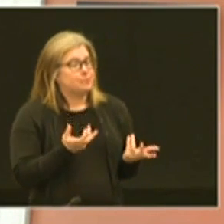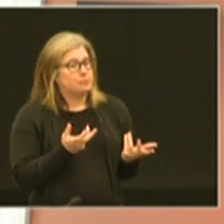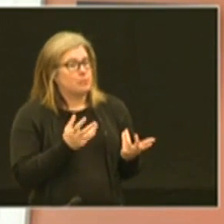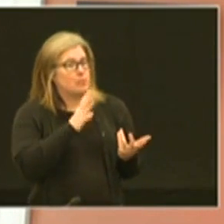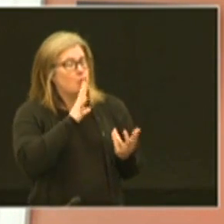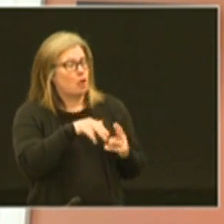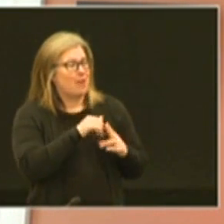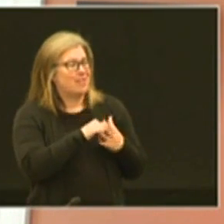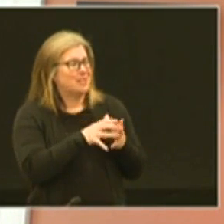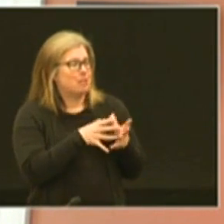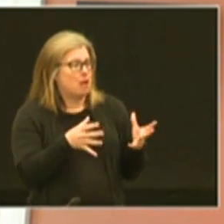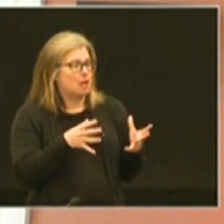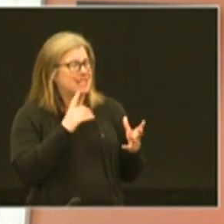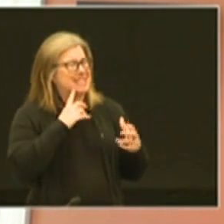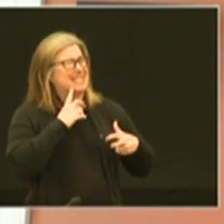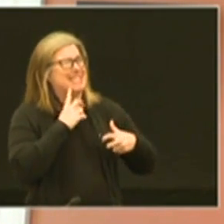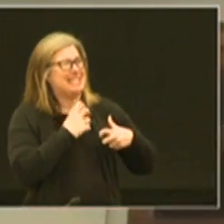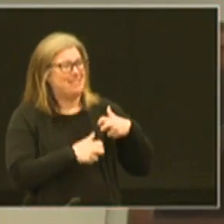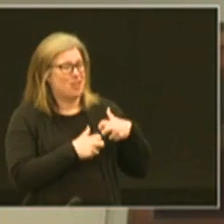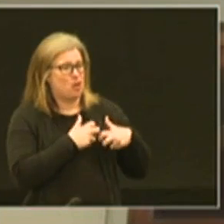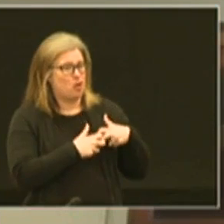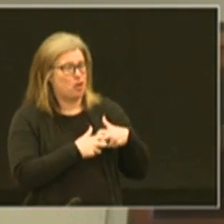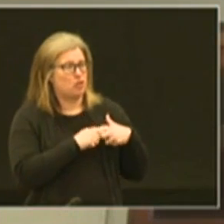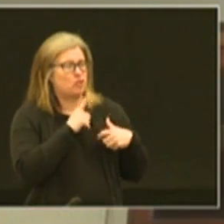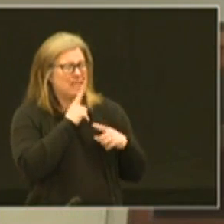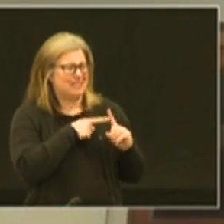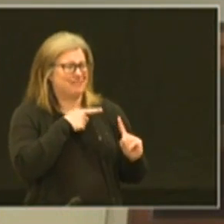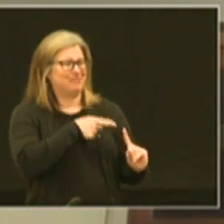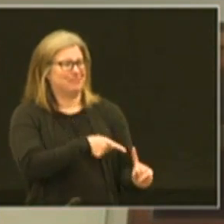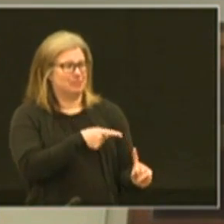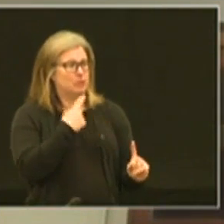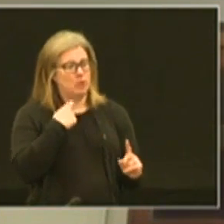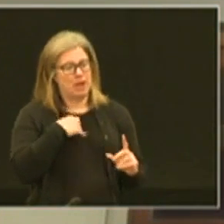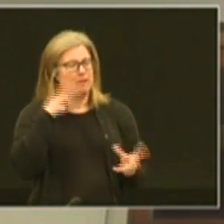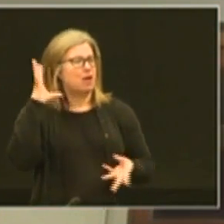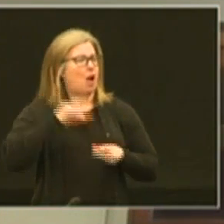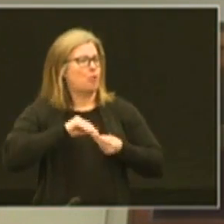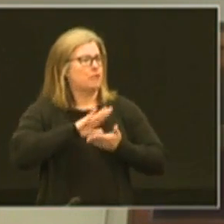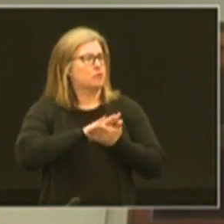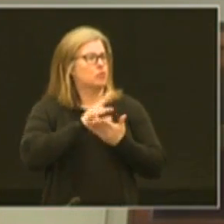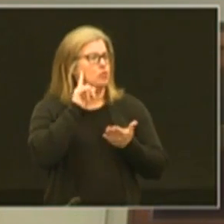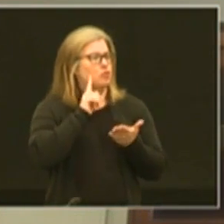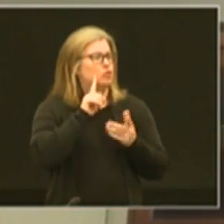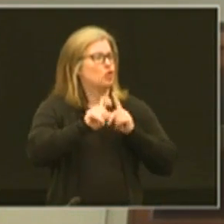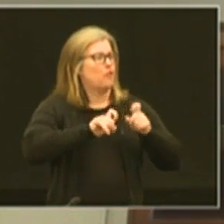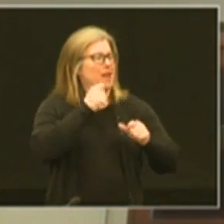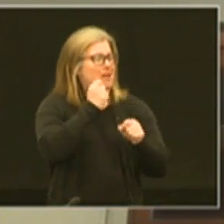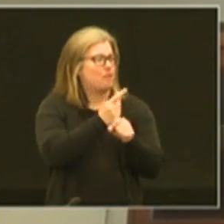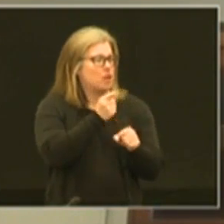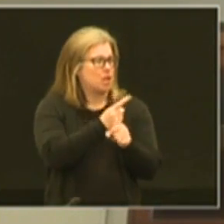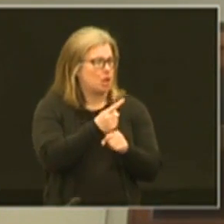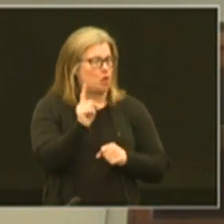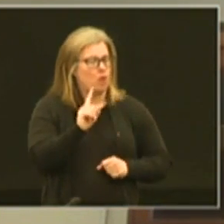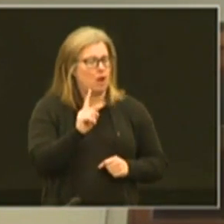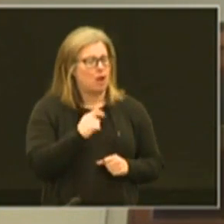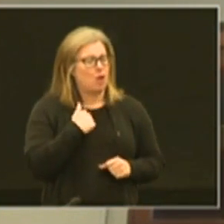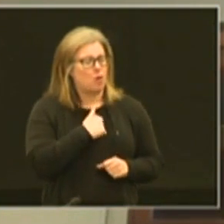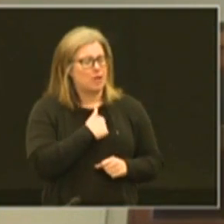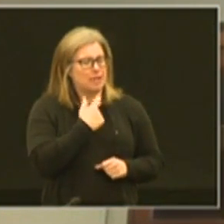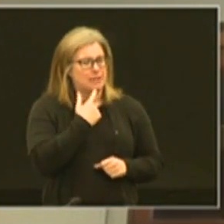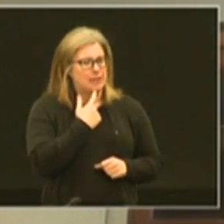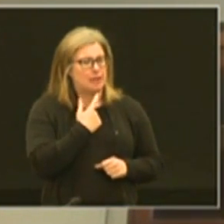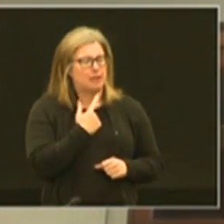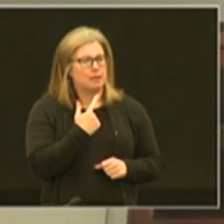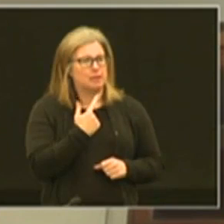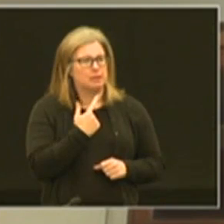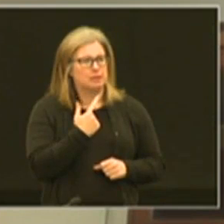talk about this a lot it's difficult to really pinpoint so we have a comprehensive school survey every year where we say